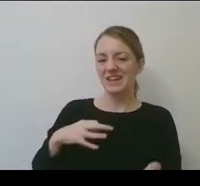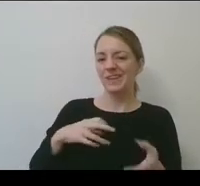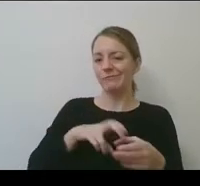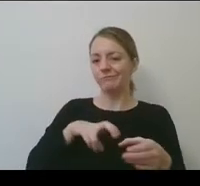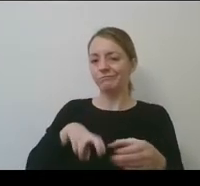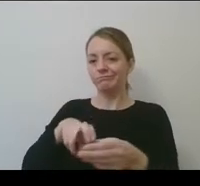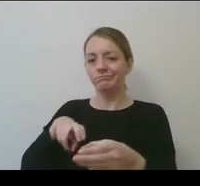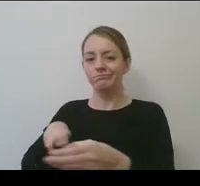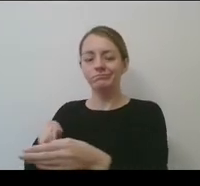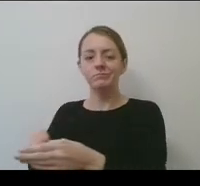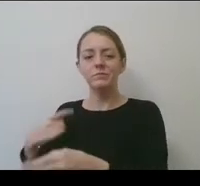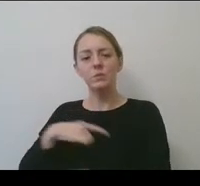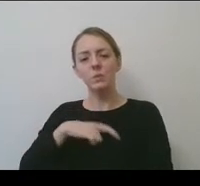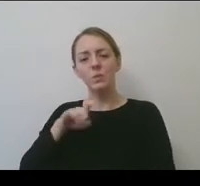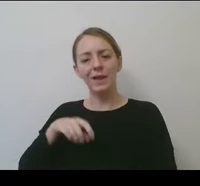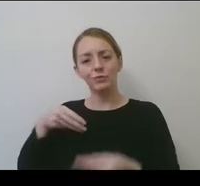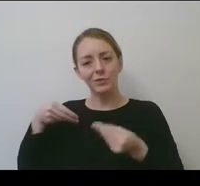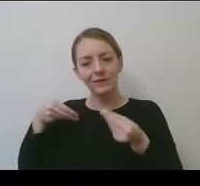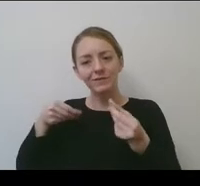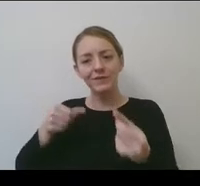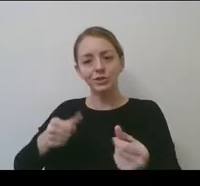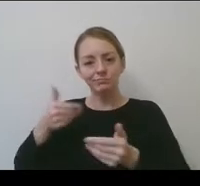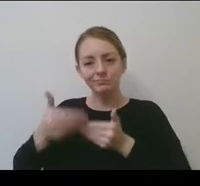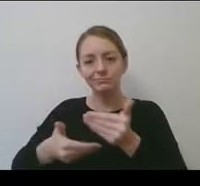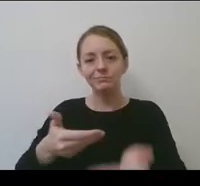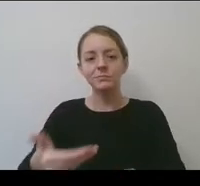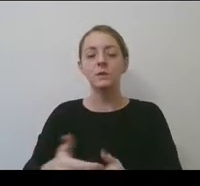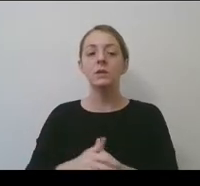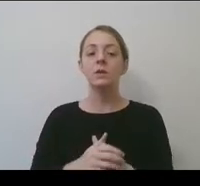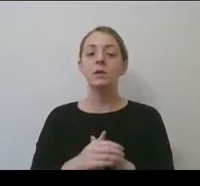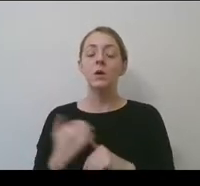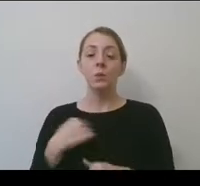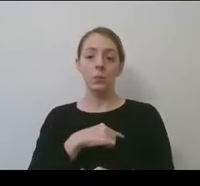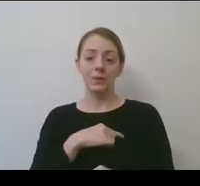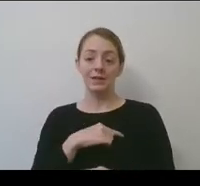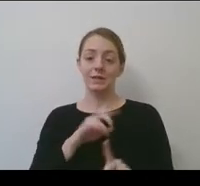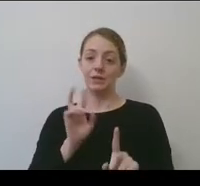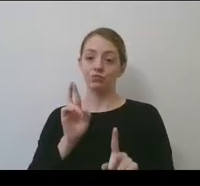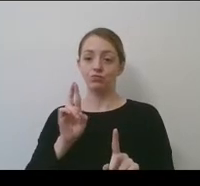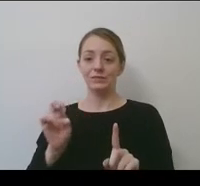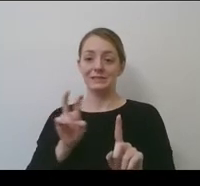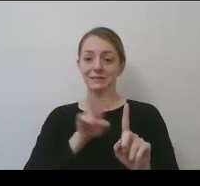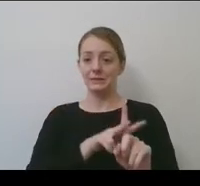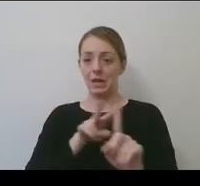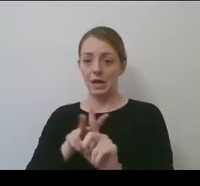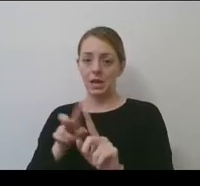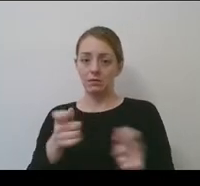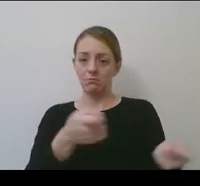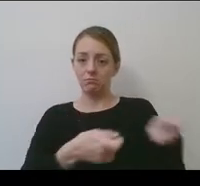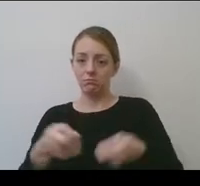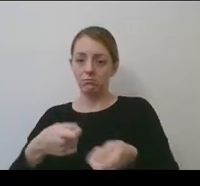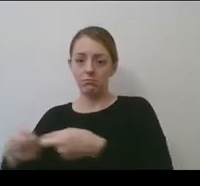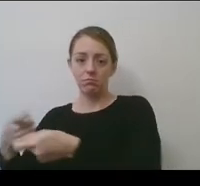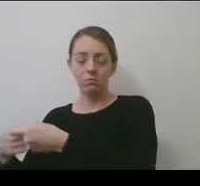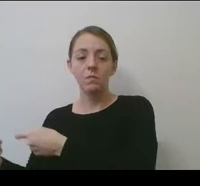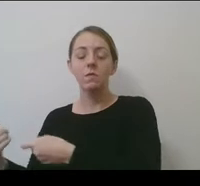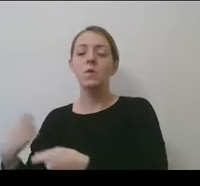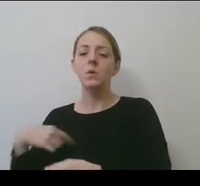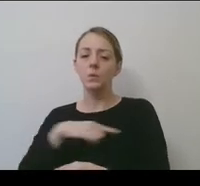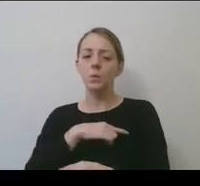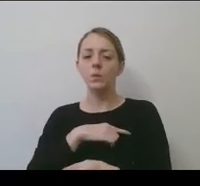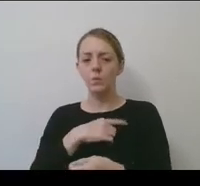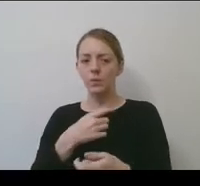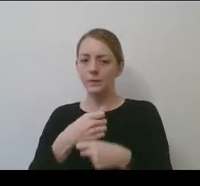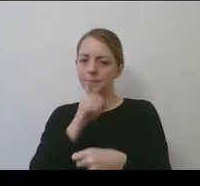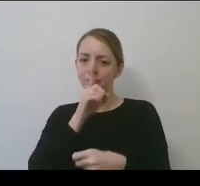efficient in everything that we we've done. But as we've made those reassignments, we've, we've been certain that we're providing equitably between the